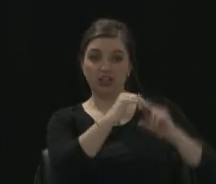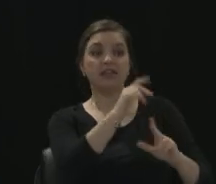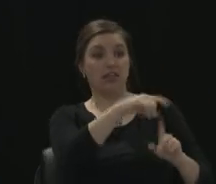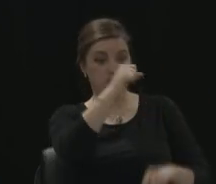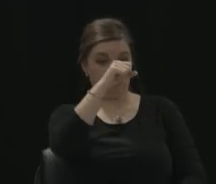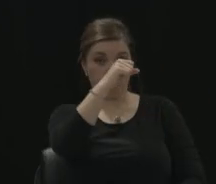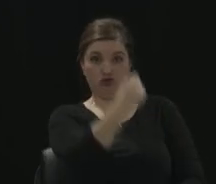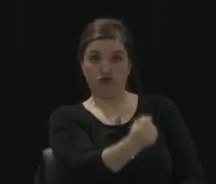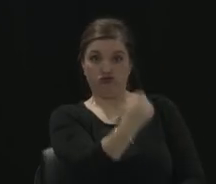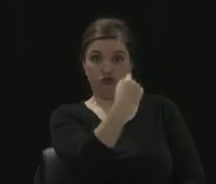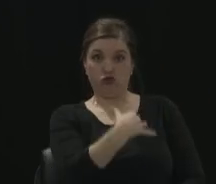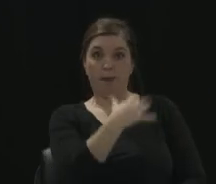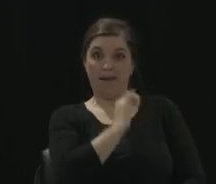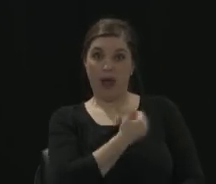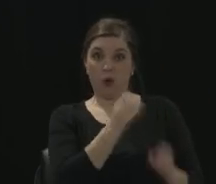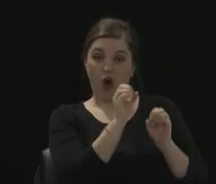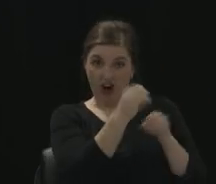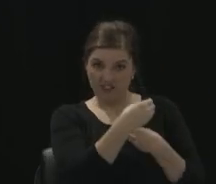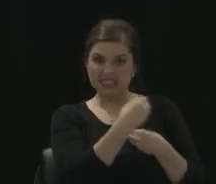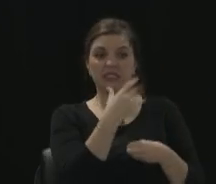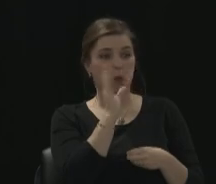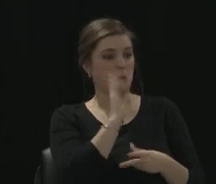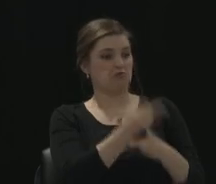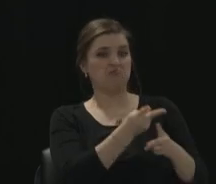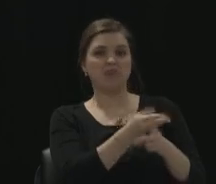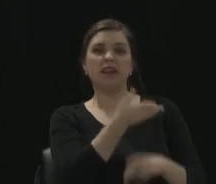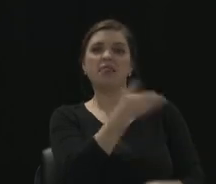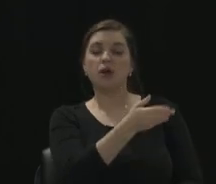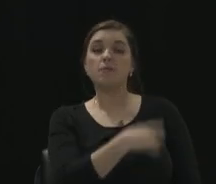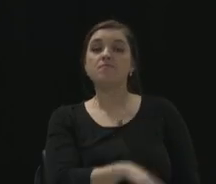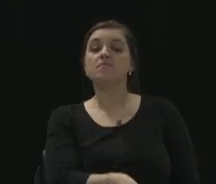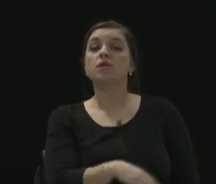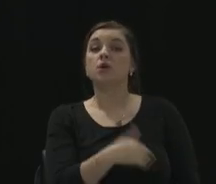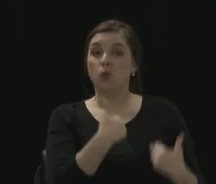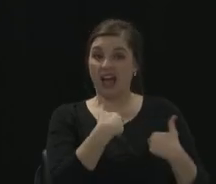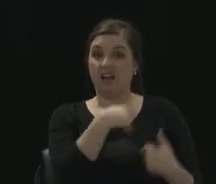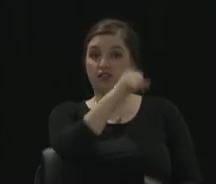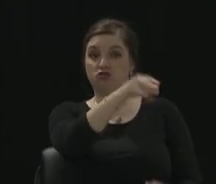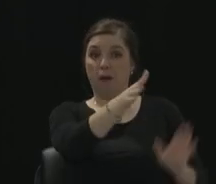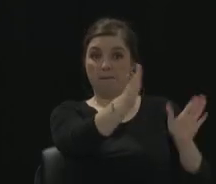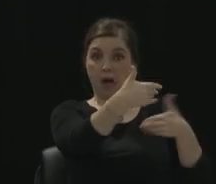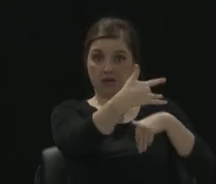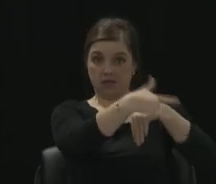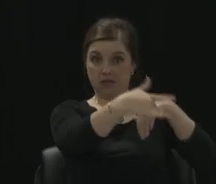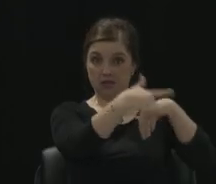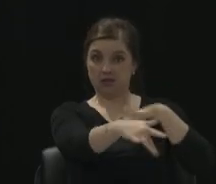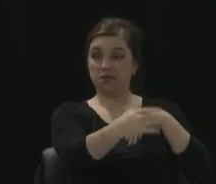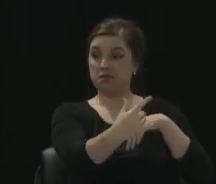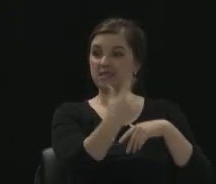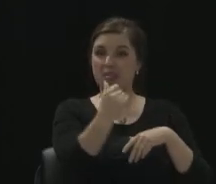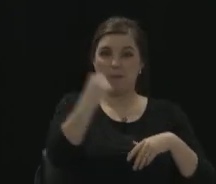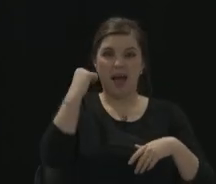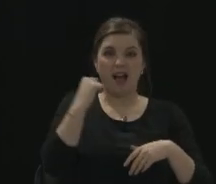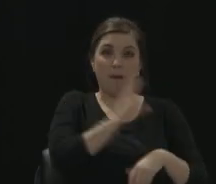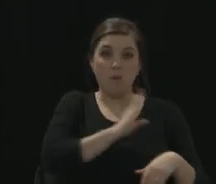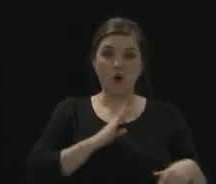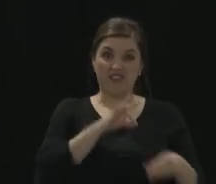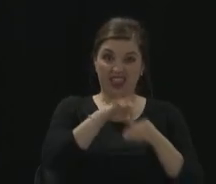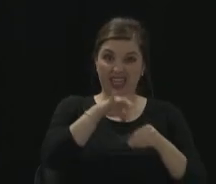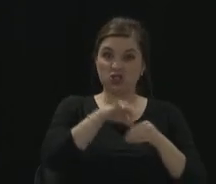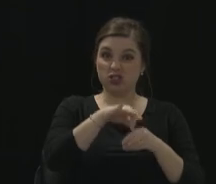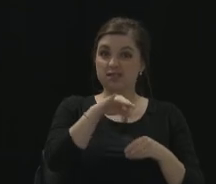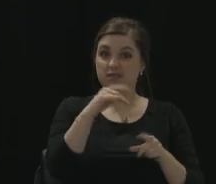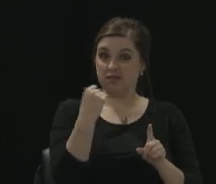right there. We do have a drop box outside the back part of the Board of Elections, the administration building.